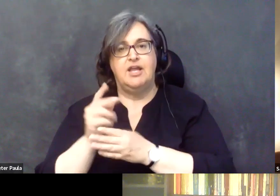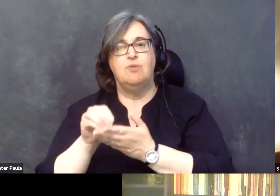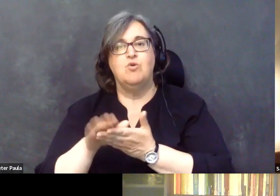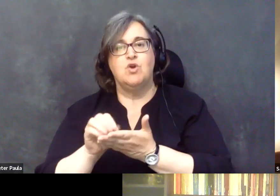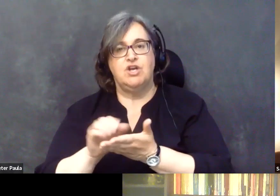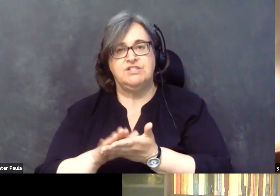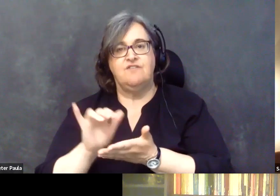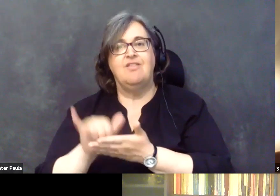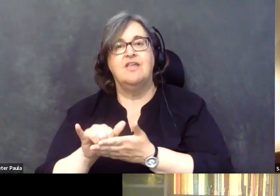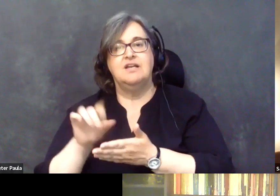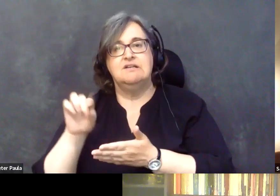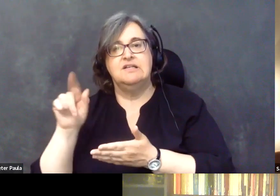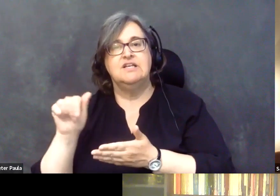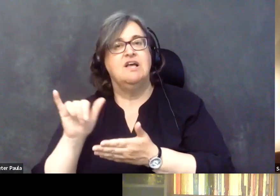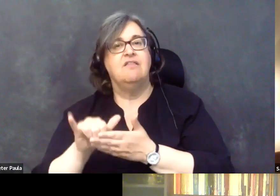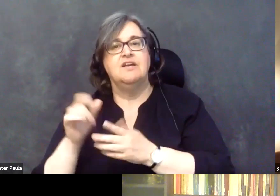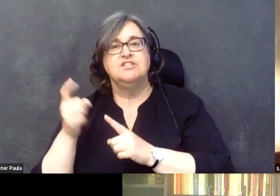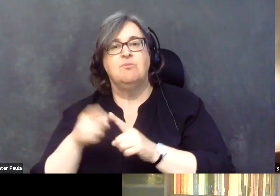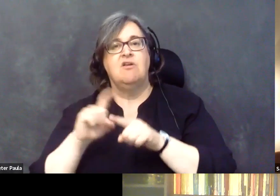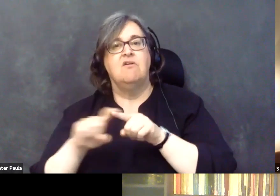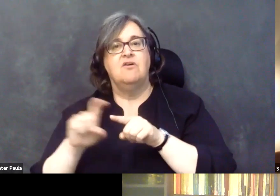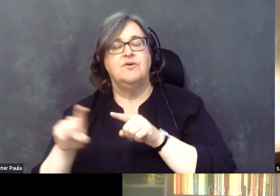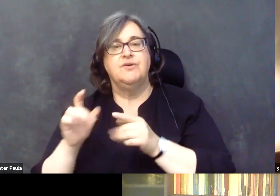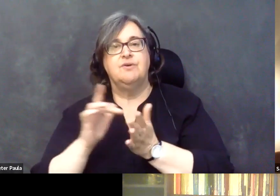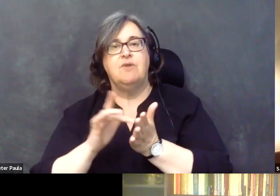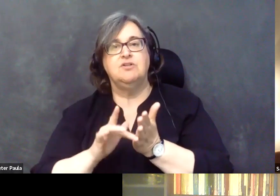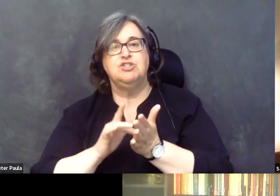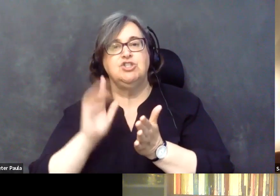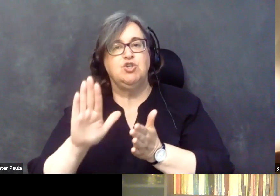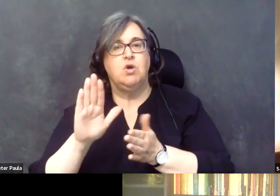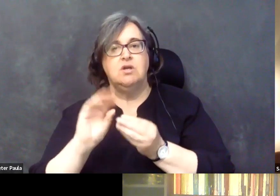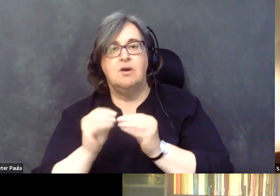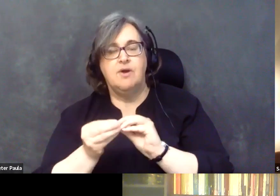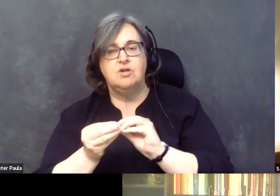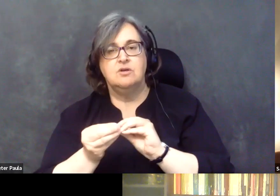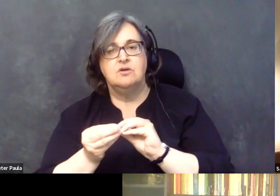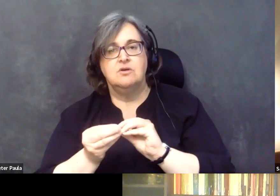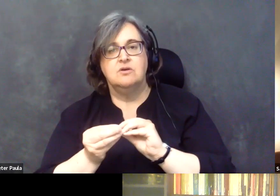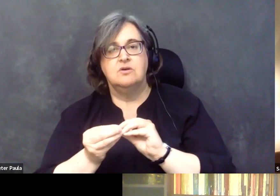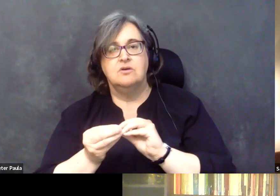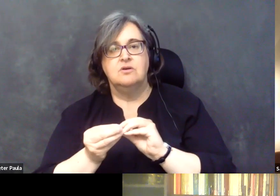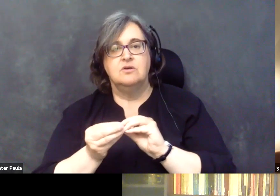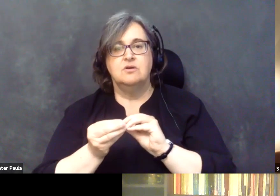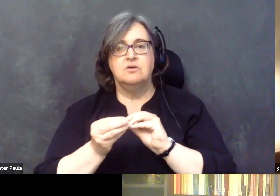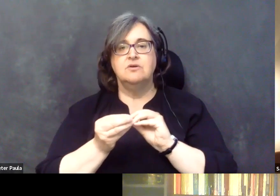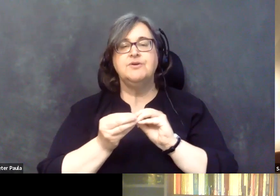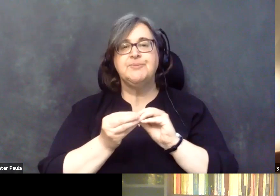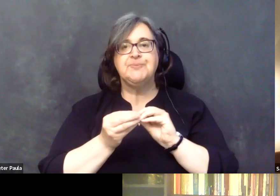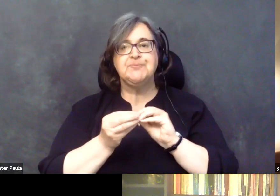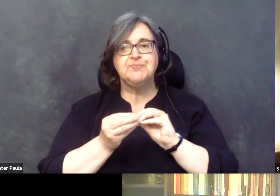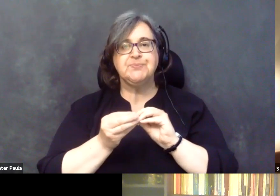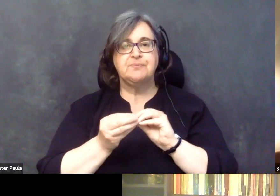call. It's like the automated phone calls. You punch in your, in your numbers. It goes, it's, it basically